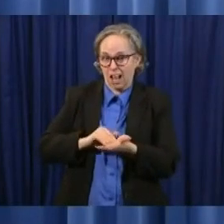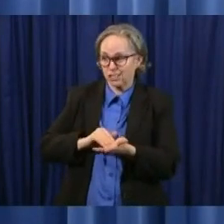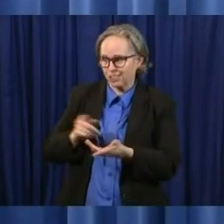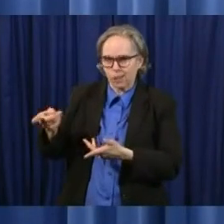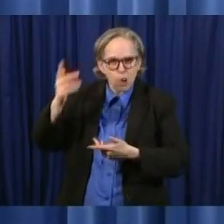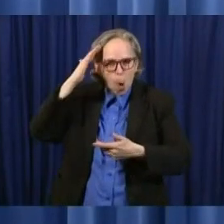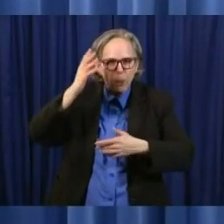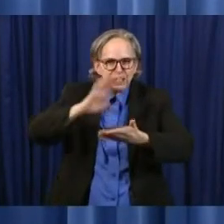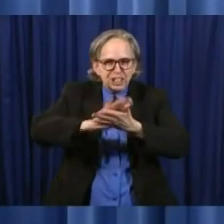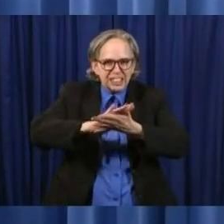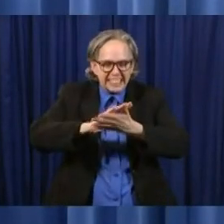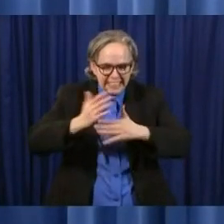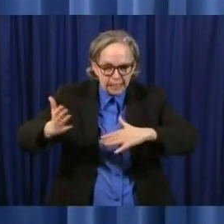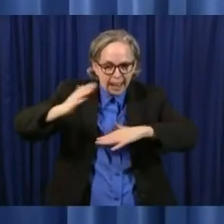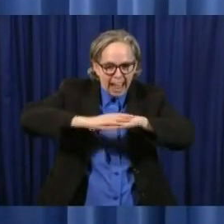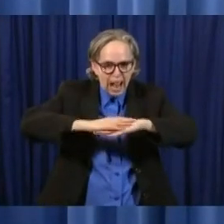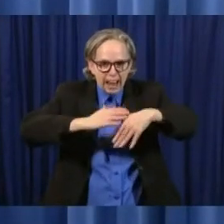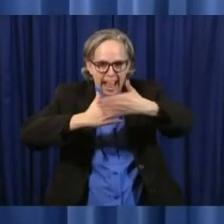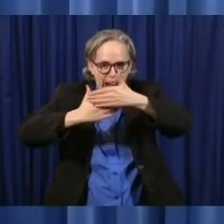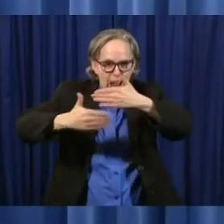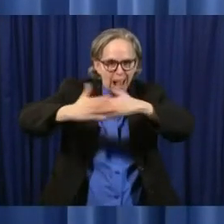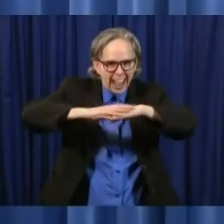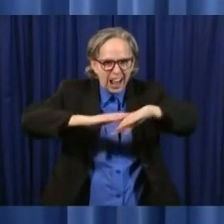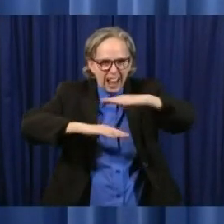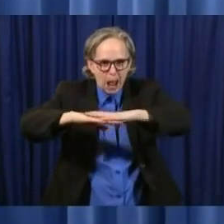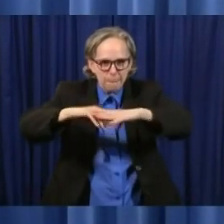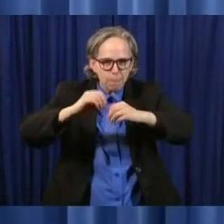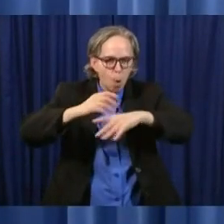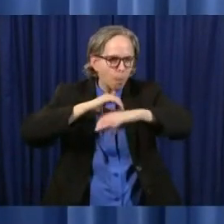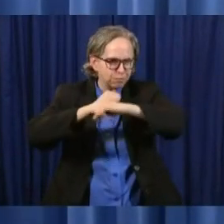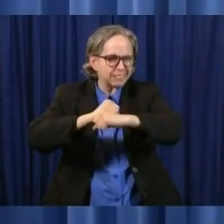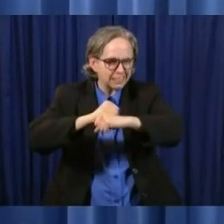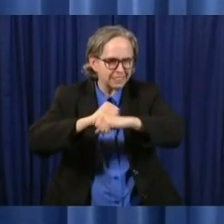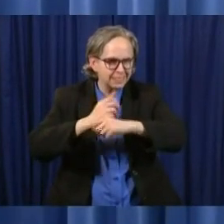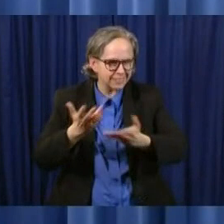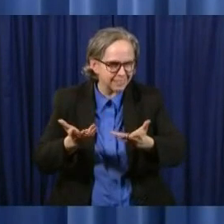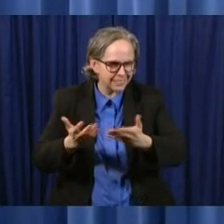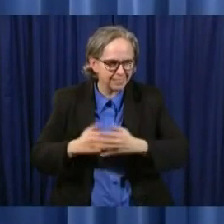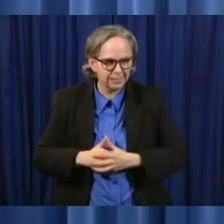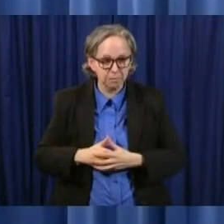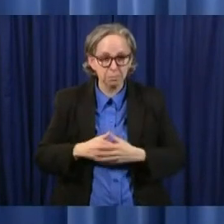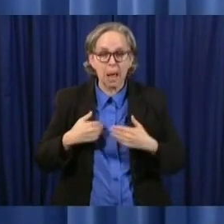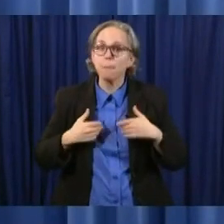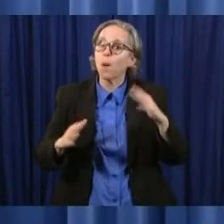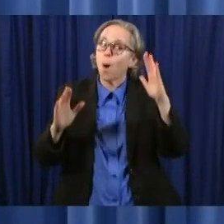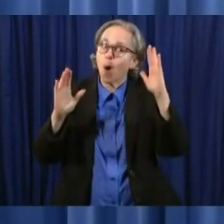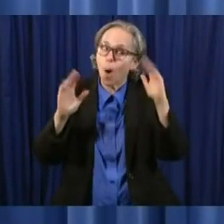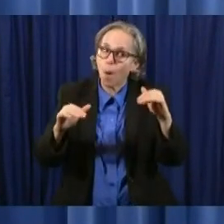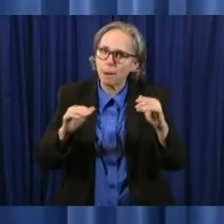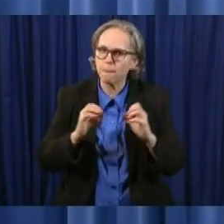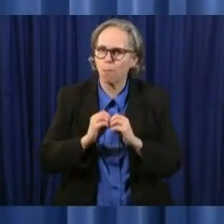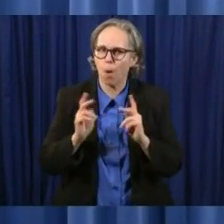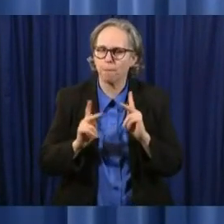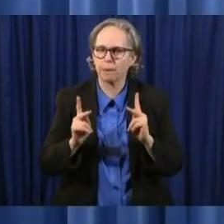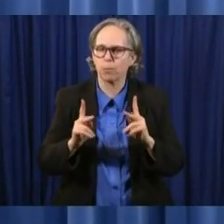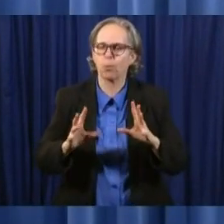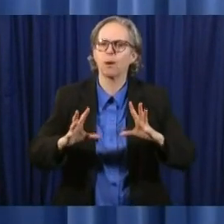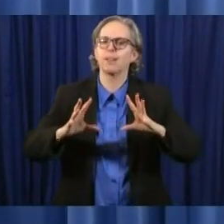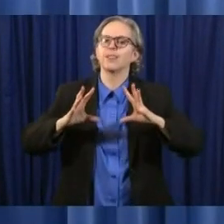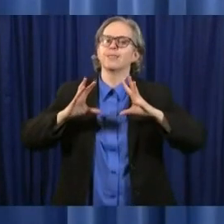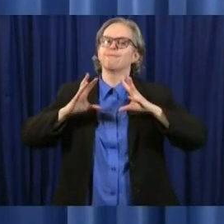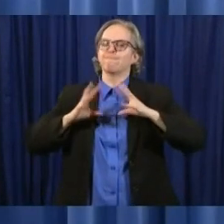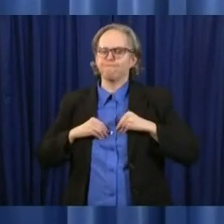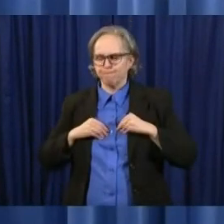you cover some holes and you give more more protection so i'm hoping uh that more and more people will will do this